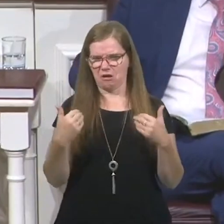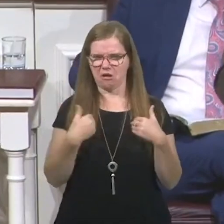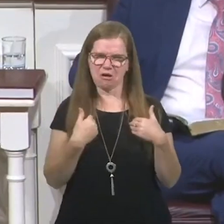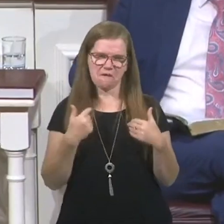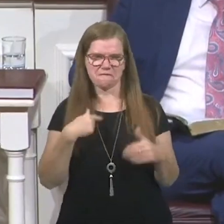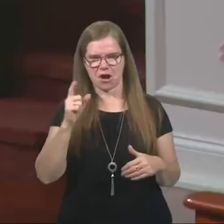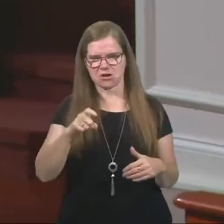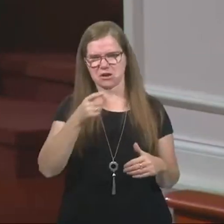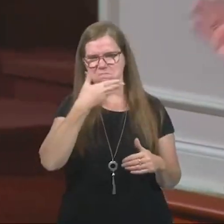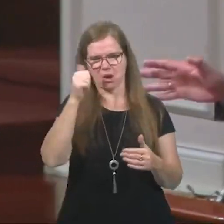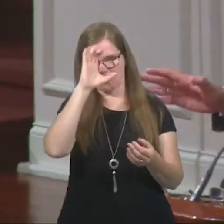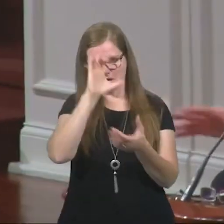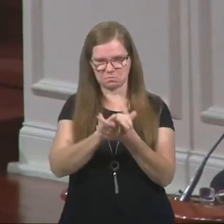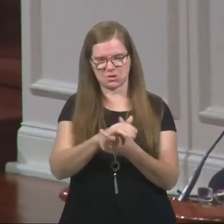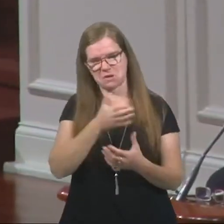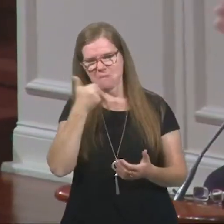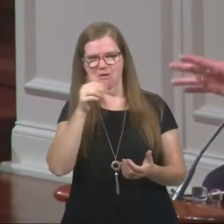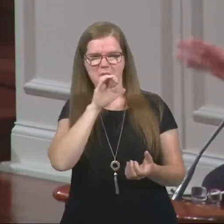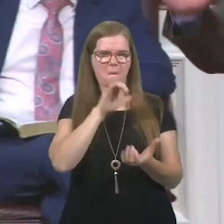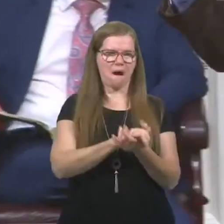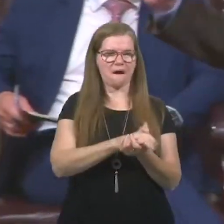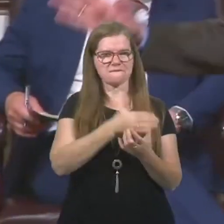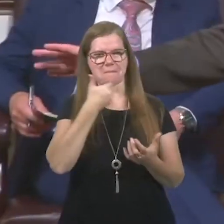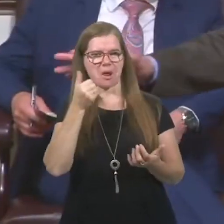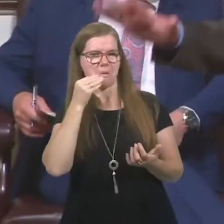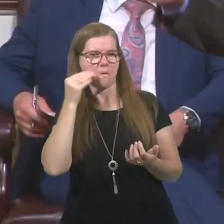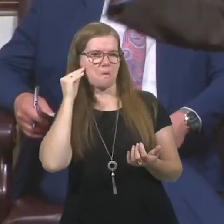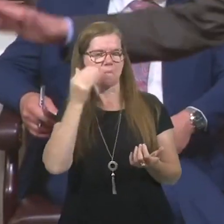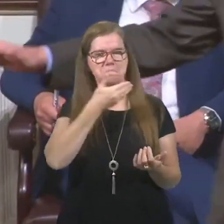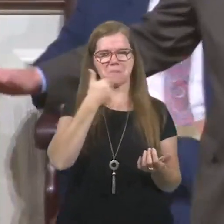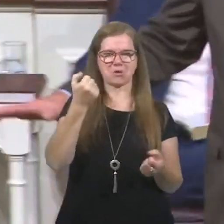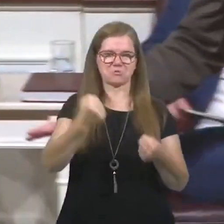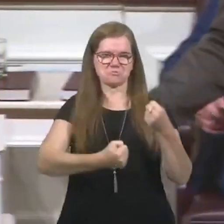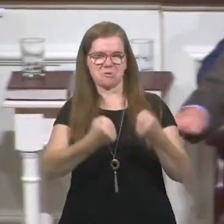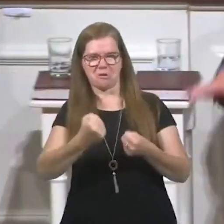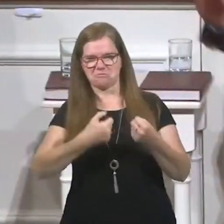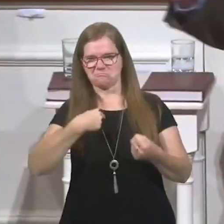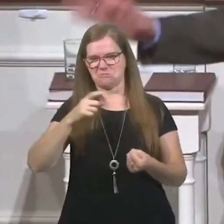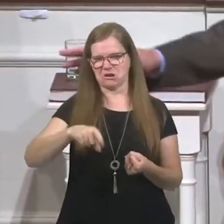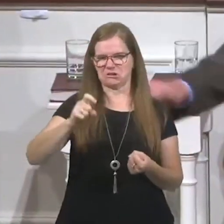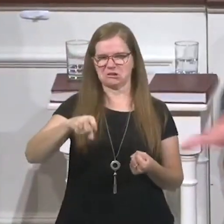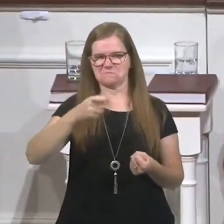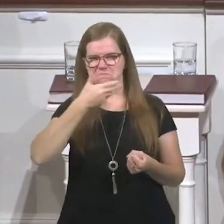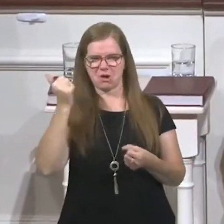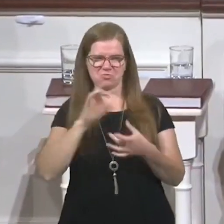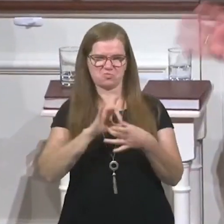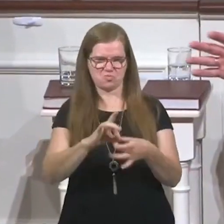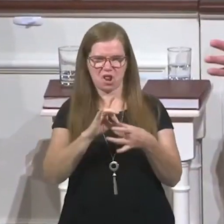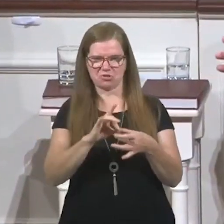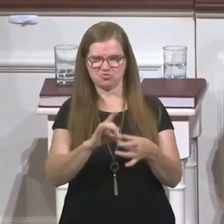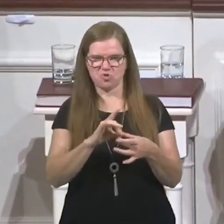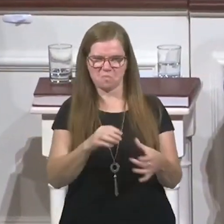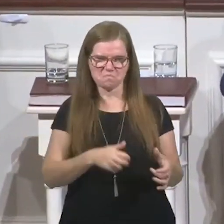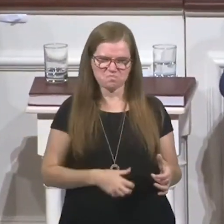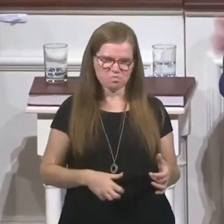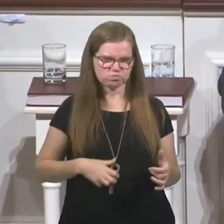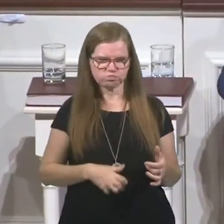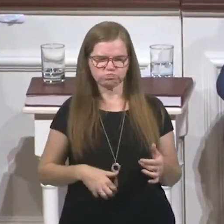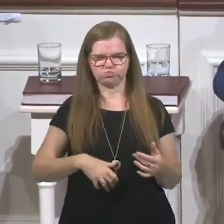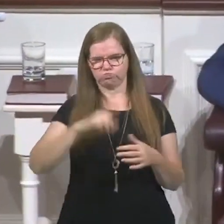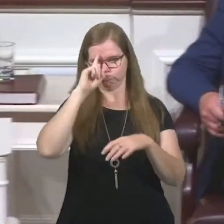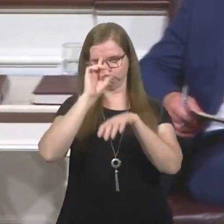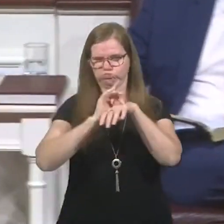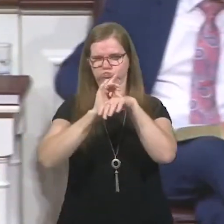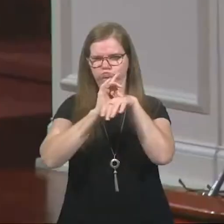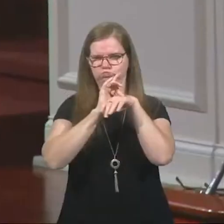they need a better husband, a better wife. They need a better home, a better place, a better car, better relationship. And they're miserable thinking about